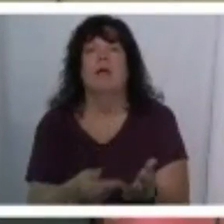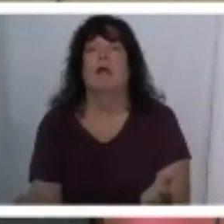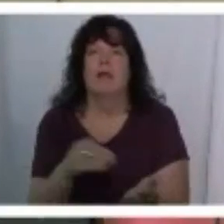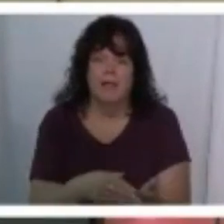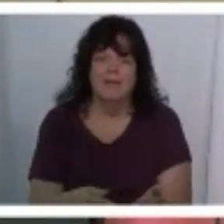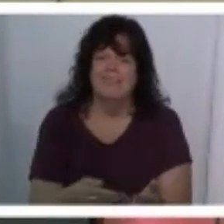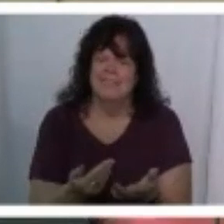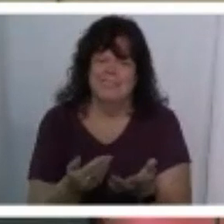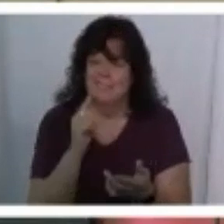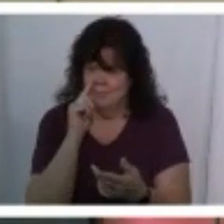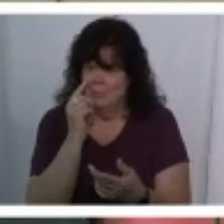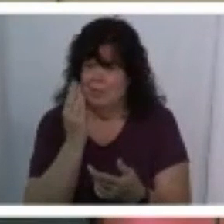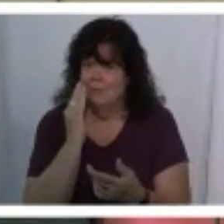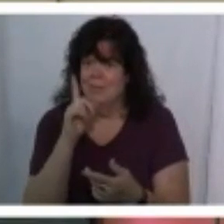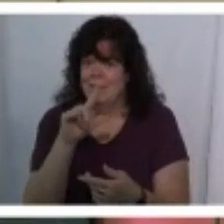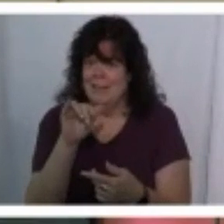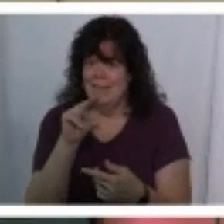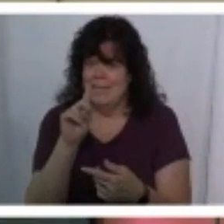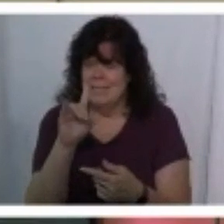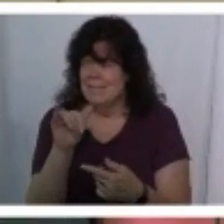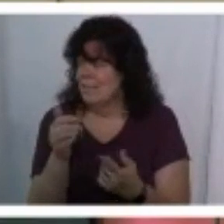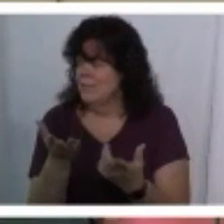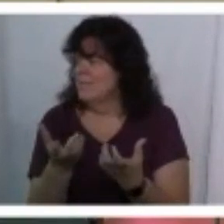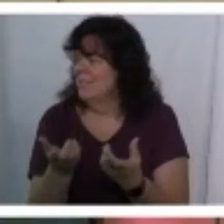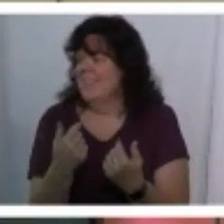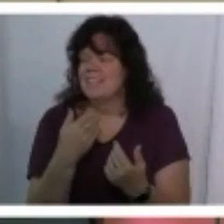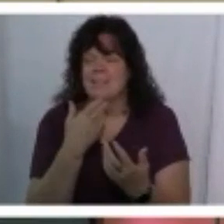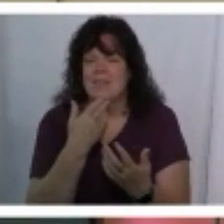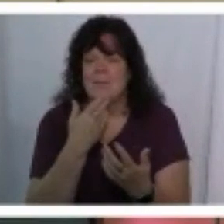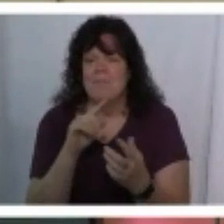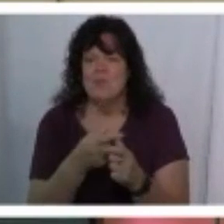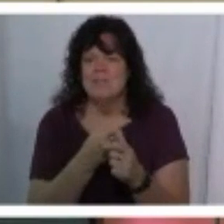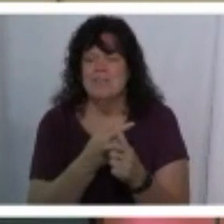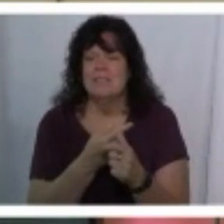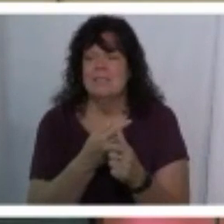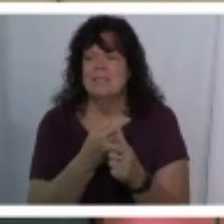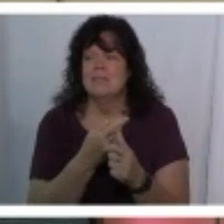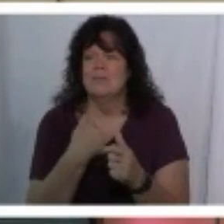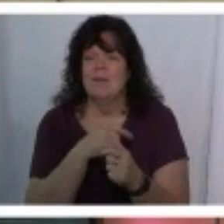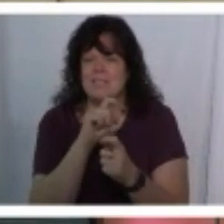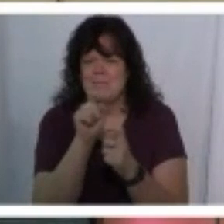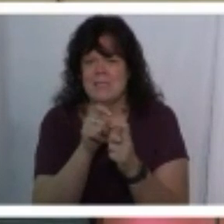so i'm gonna have lindy do you want to come first lindy or do you not want to i know that you're you have a certain order